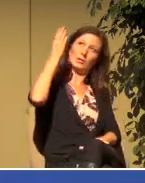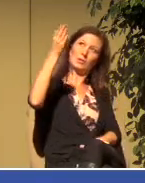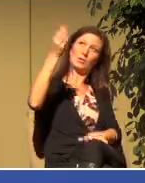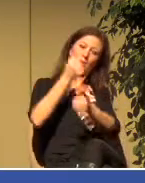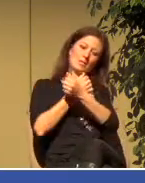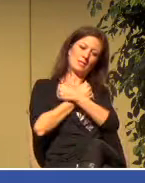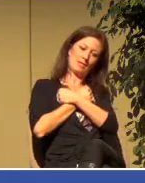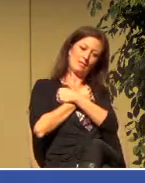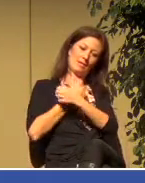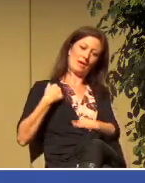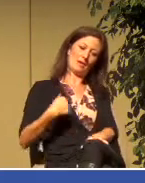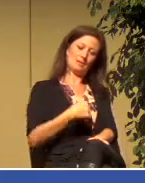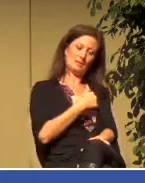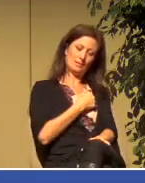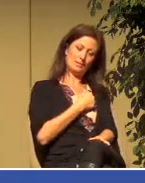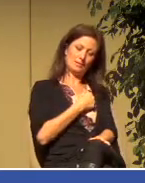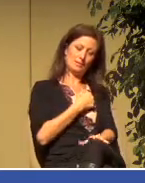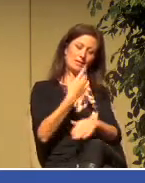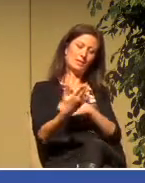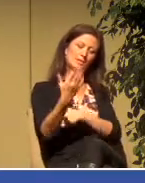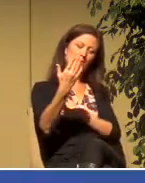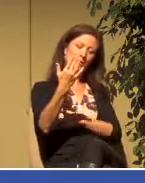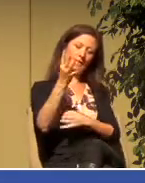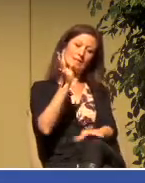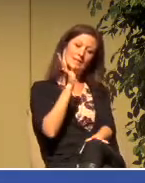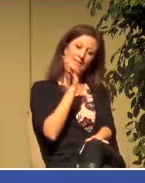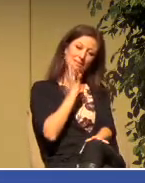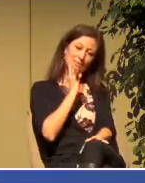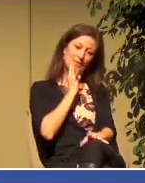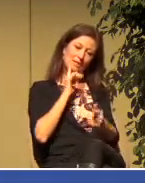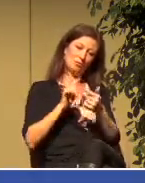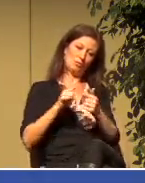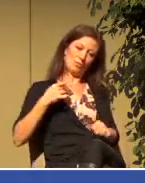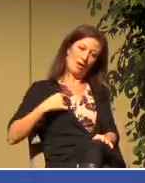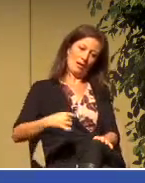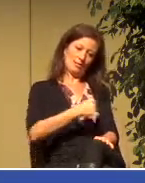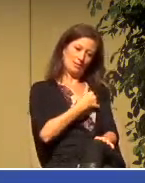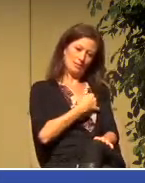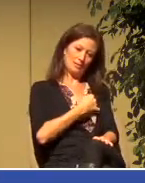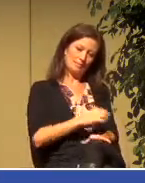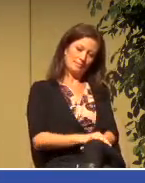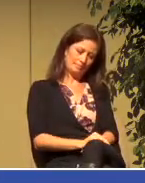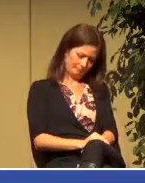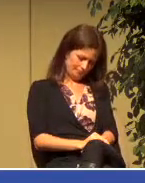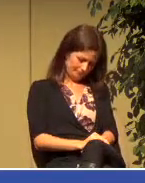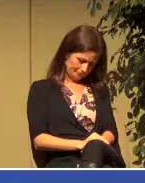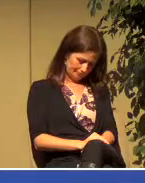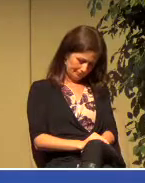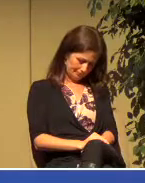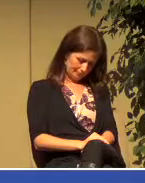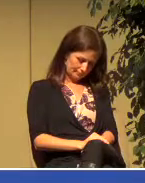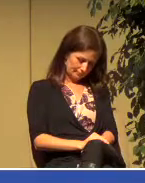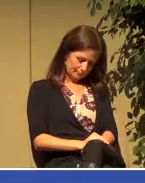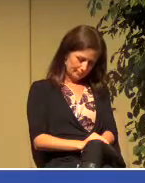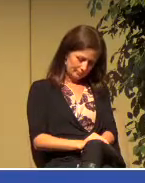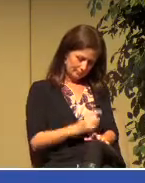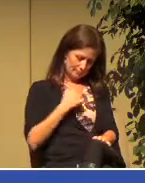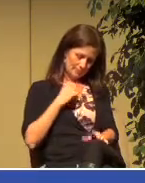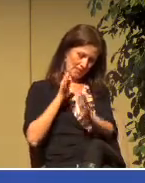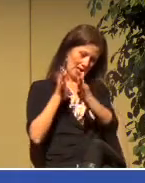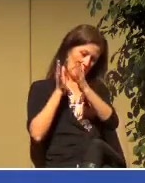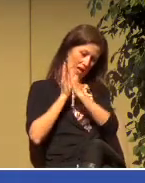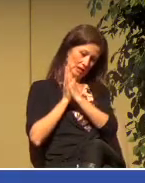Speak to us this morning. Speak to us, and may we be different. May we